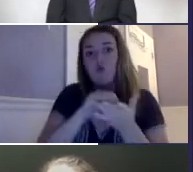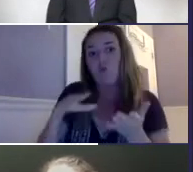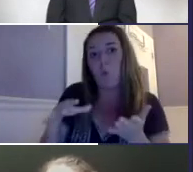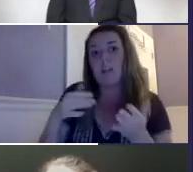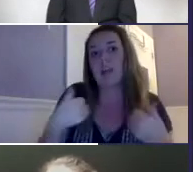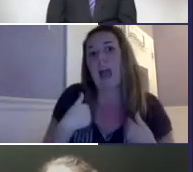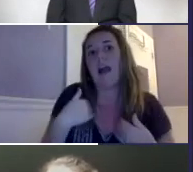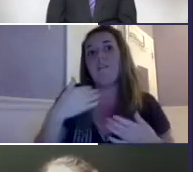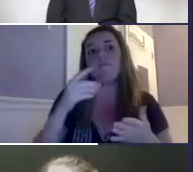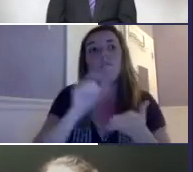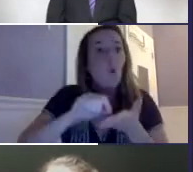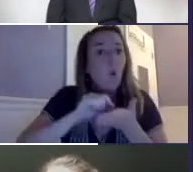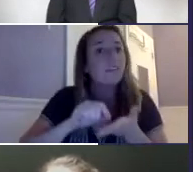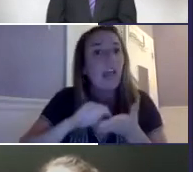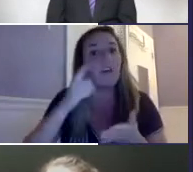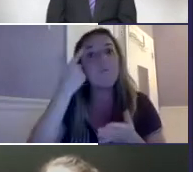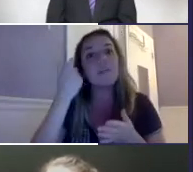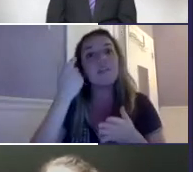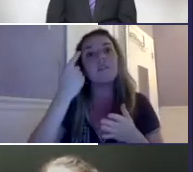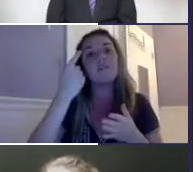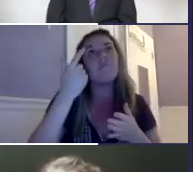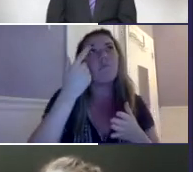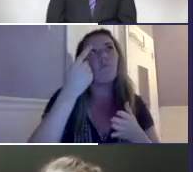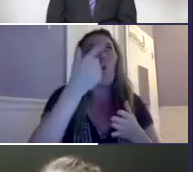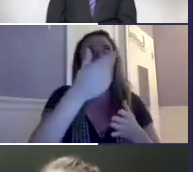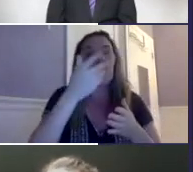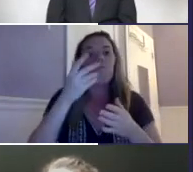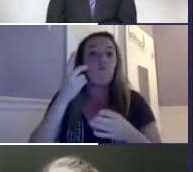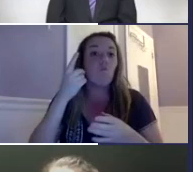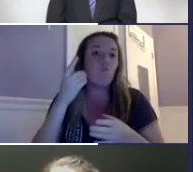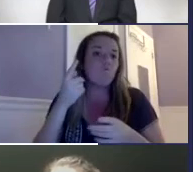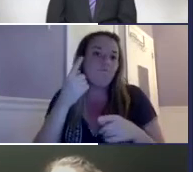Also, some deaf people, some students have note takers for them.